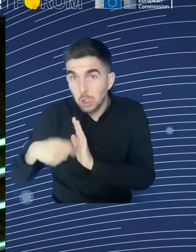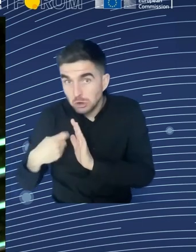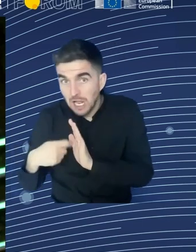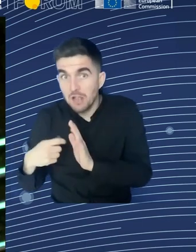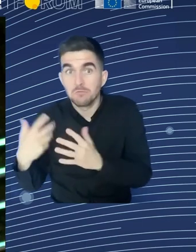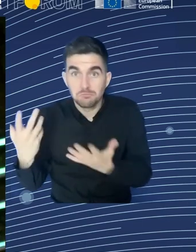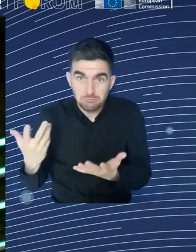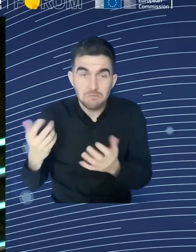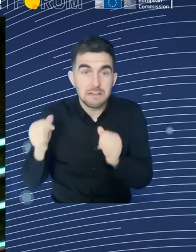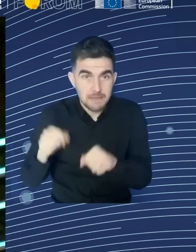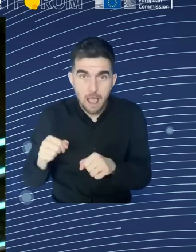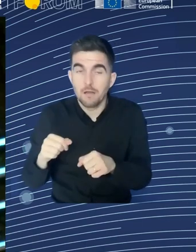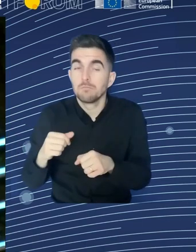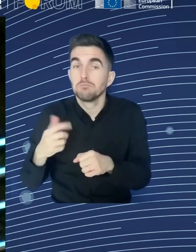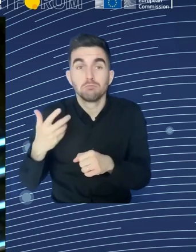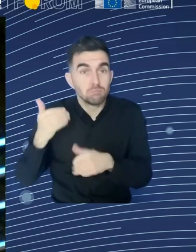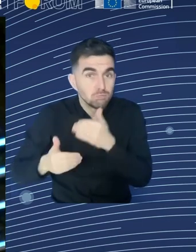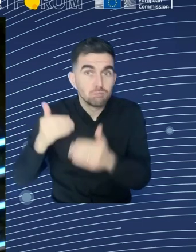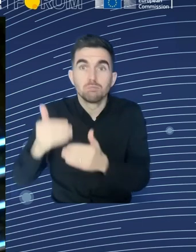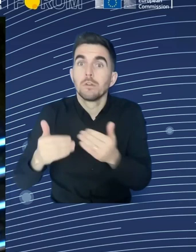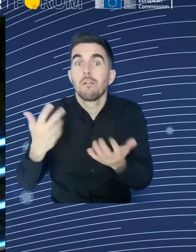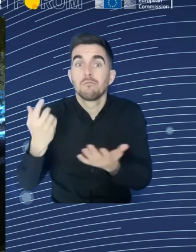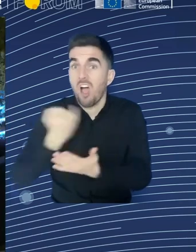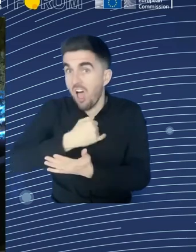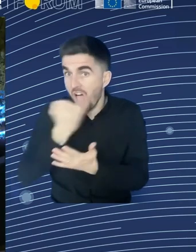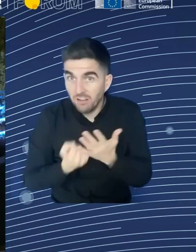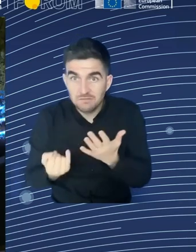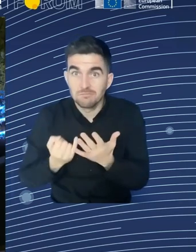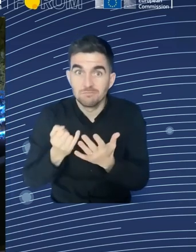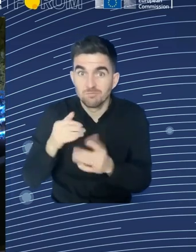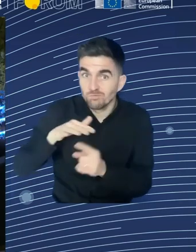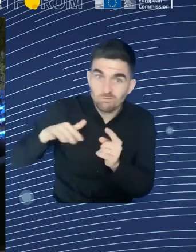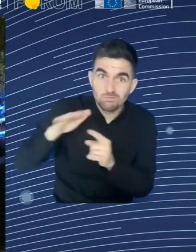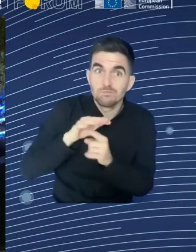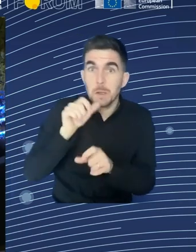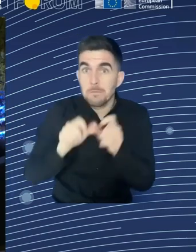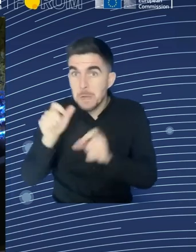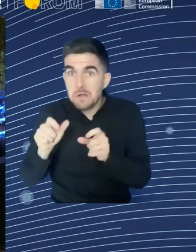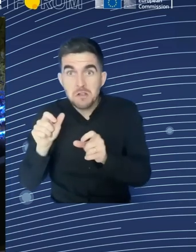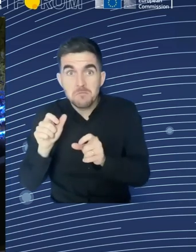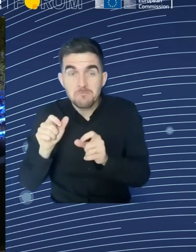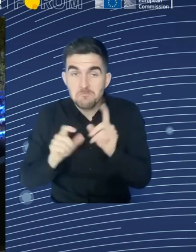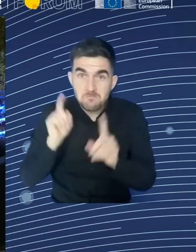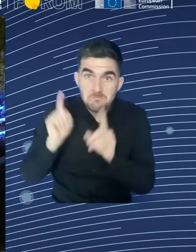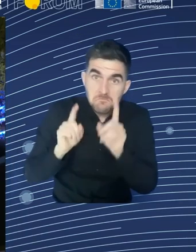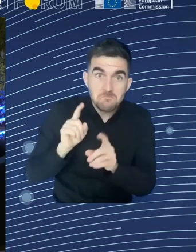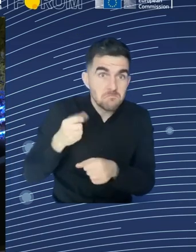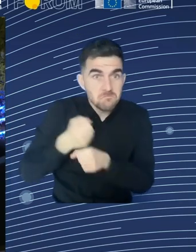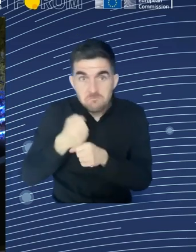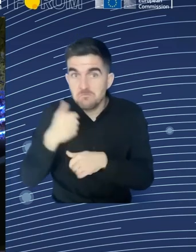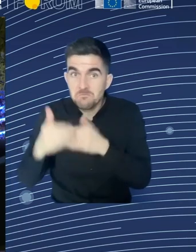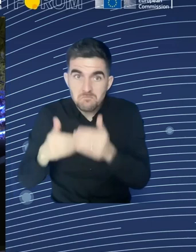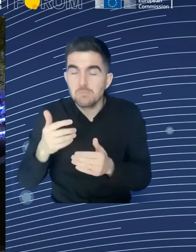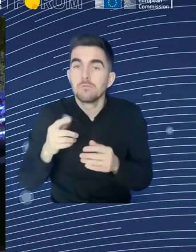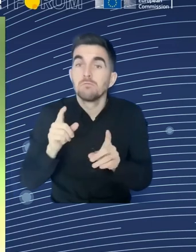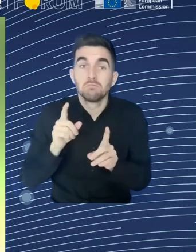people often with precarious employment periods. So they are not always active, they are preparing cultural performances.